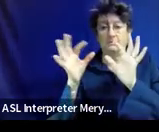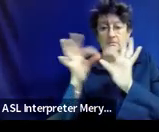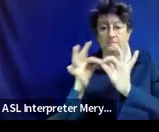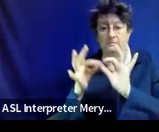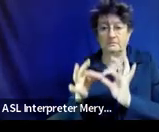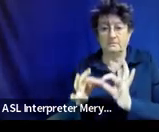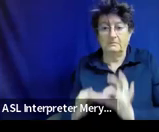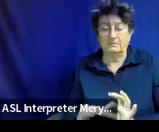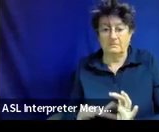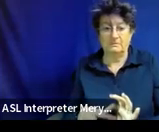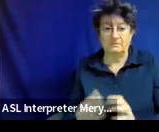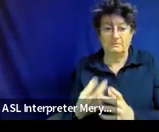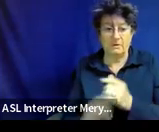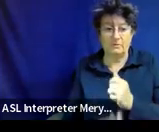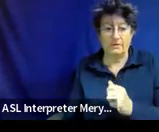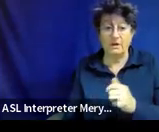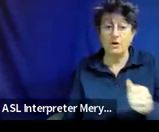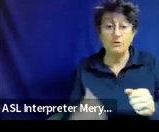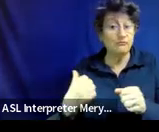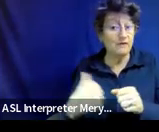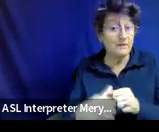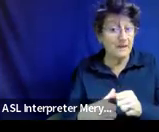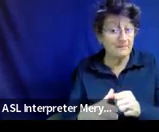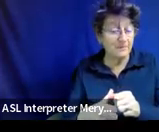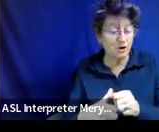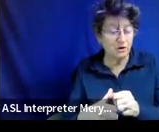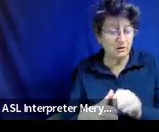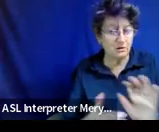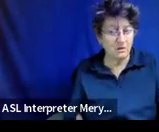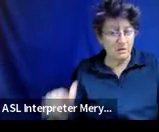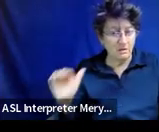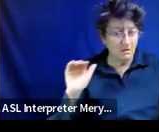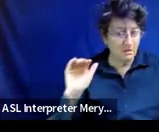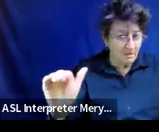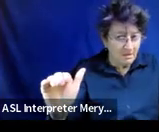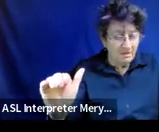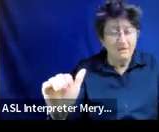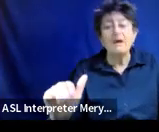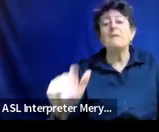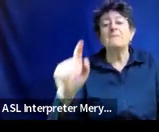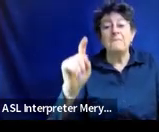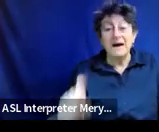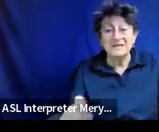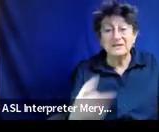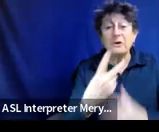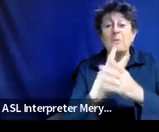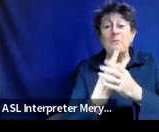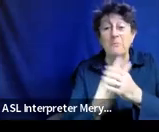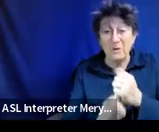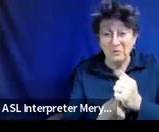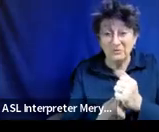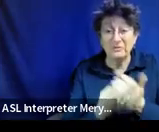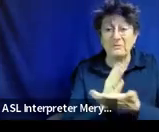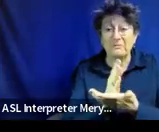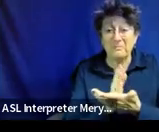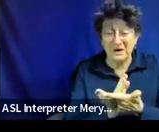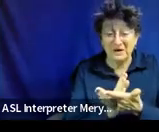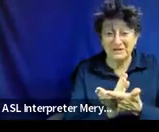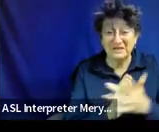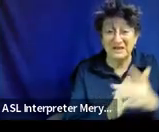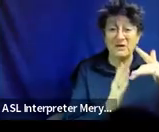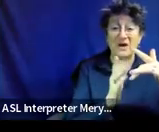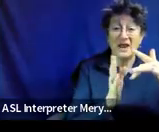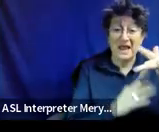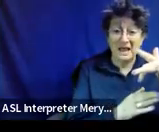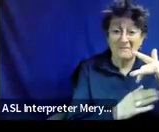And just remember, for the last time, I think, make sure you have both of those components, your gaps and your how